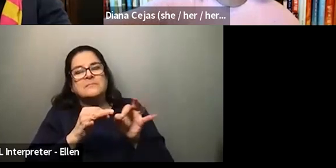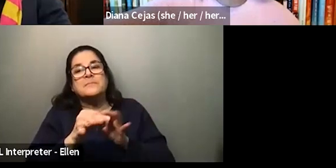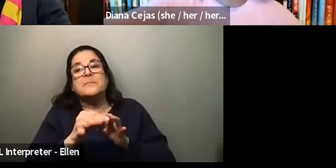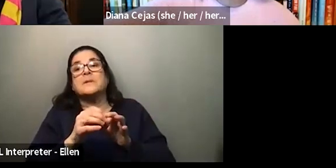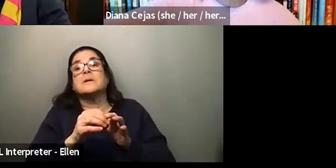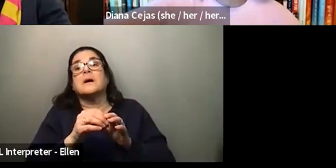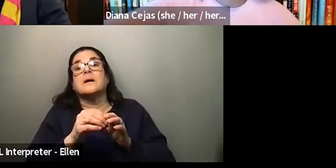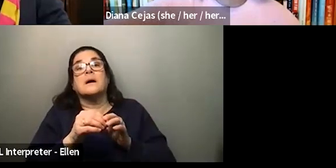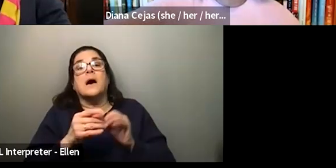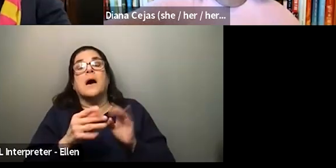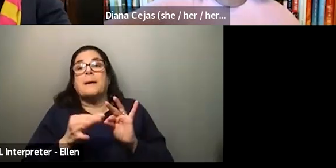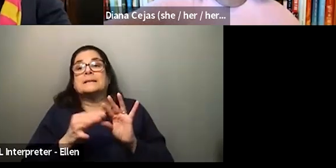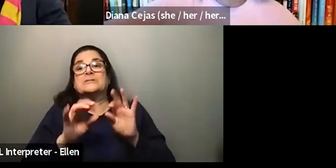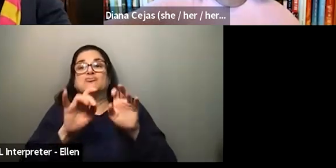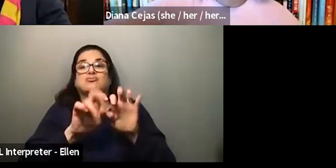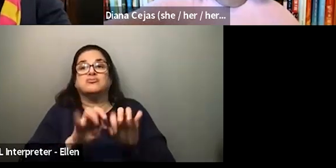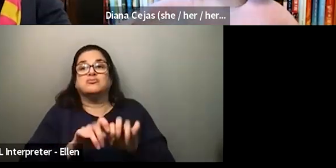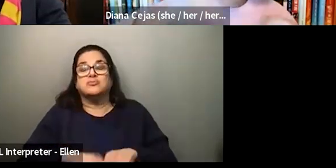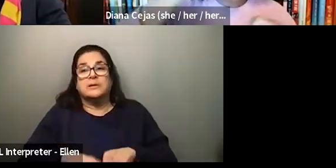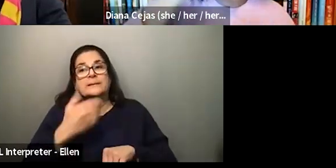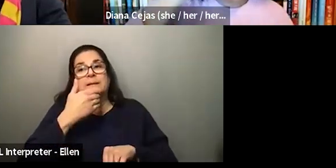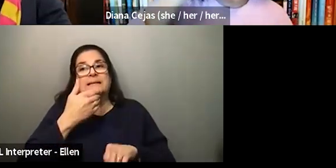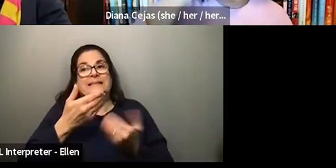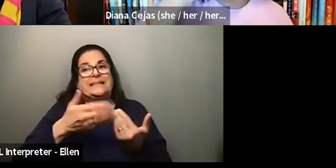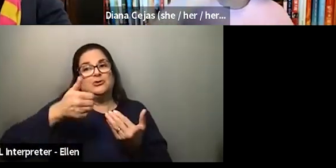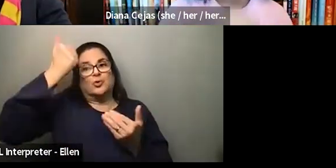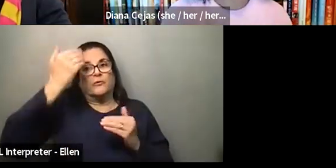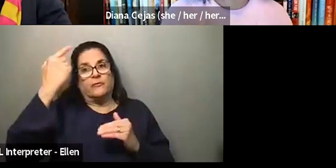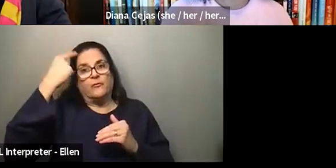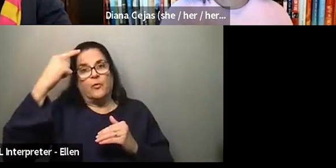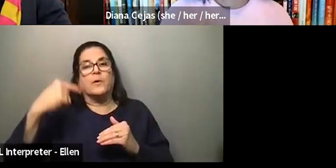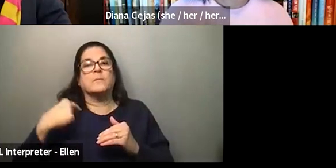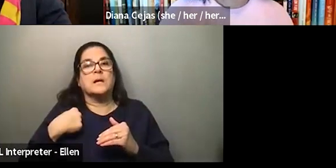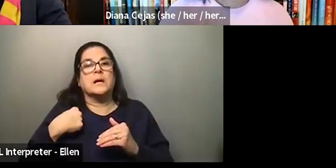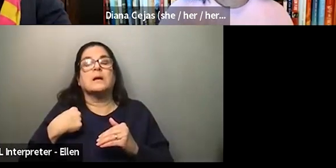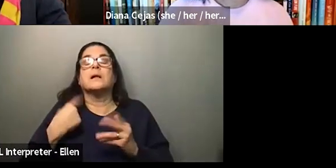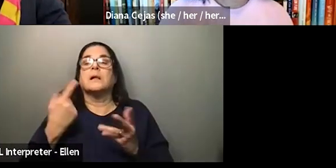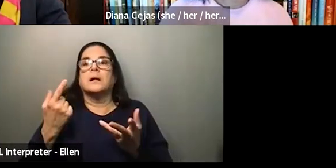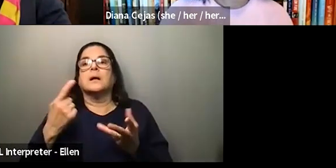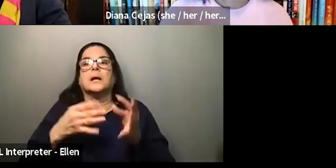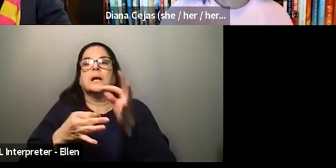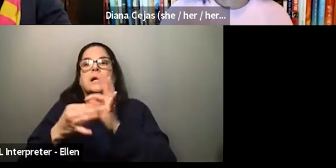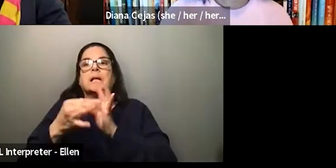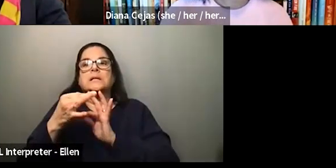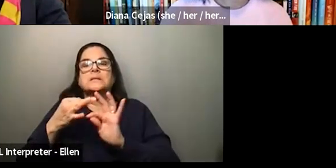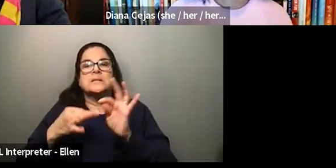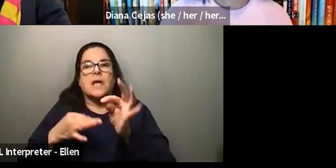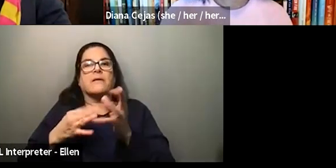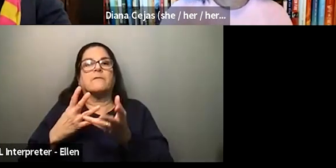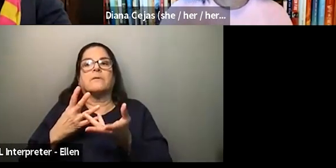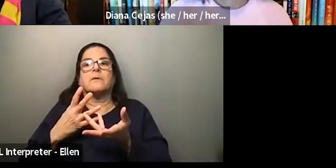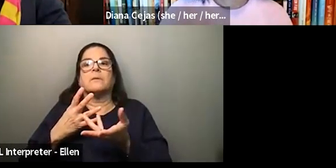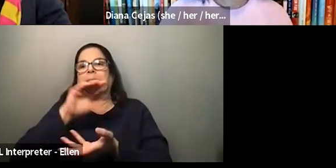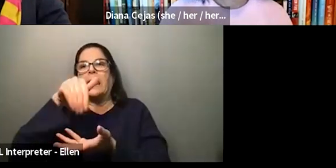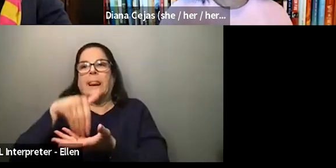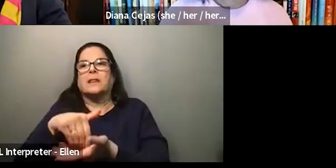up the phone, you know, or getting to a place where I'm not, you know, in the middle of the ICU and I can talk to a consultant. But